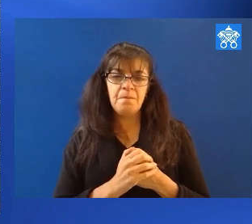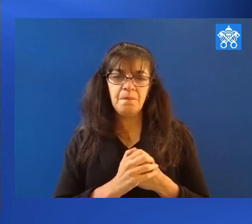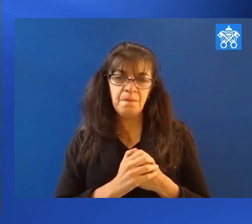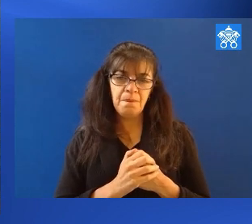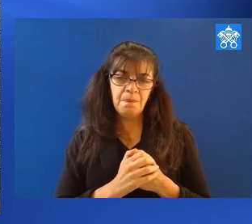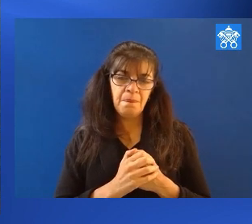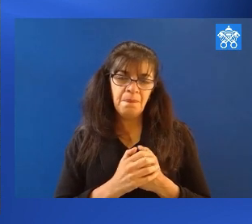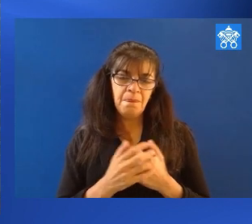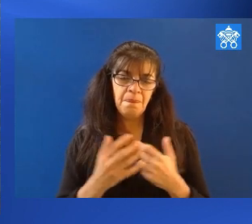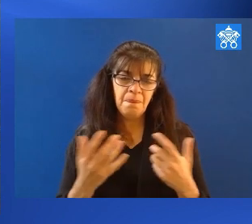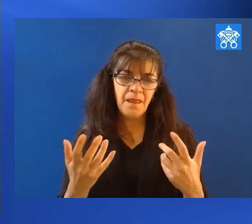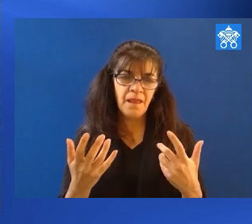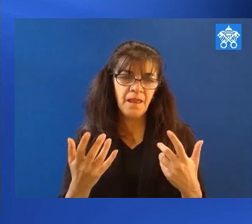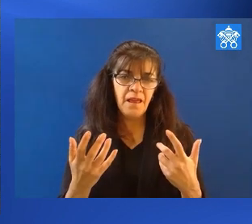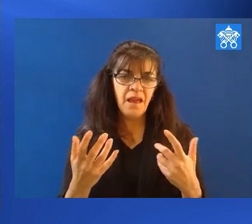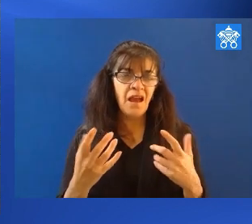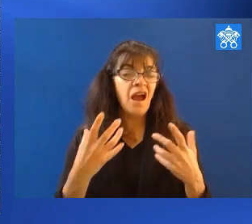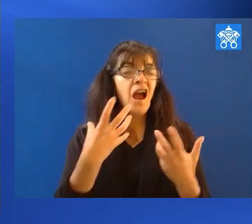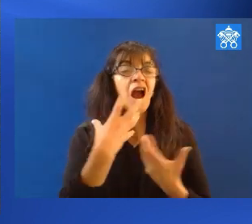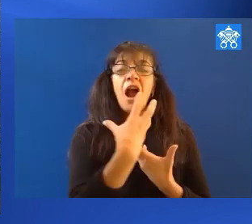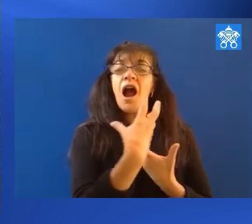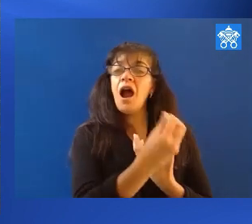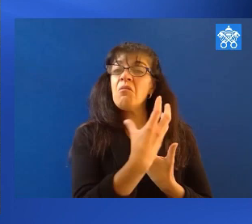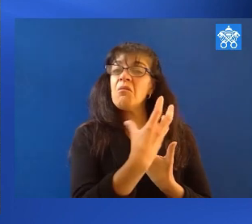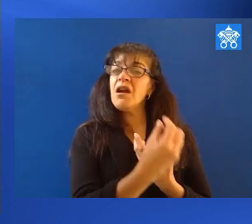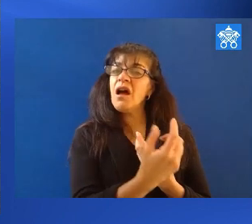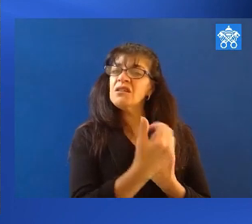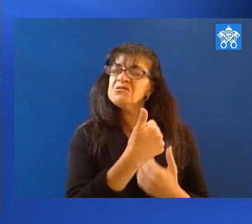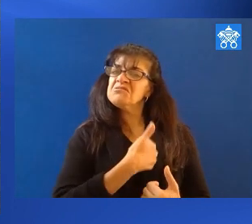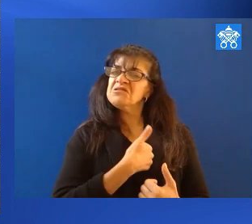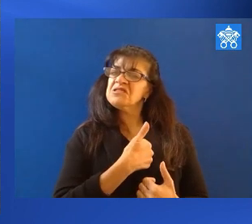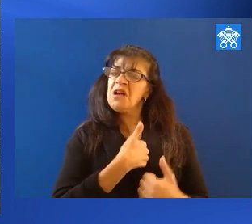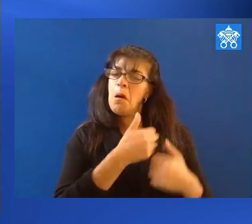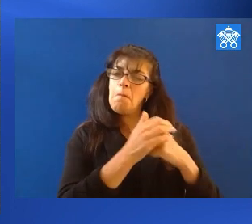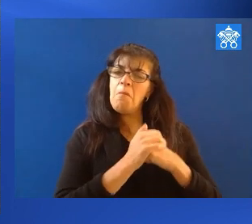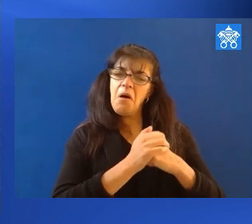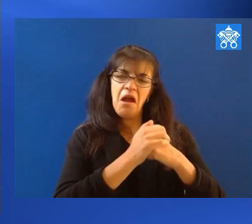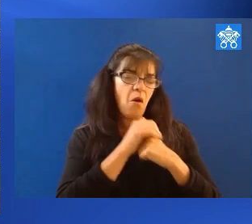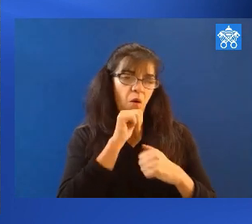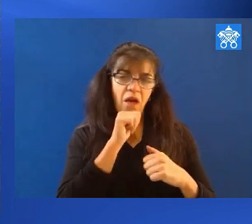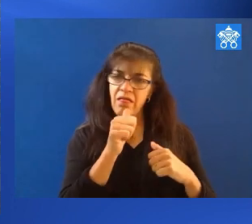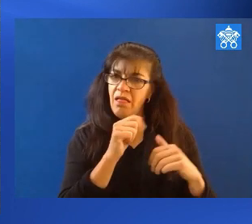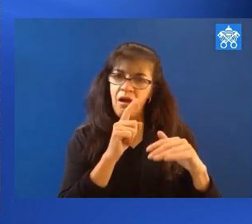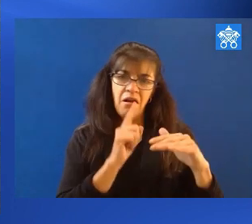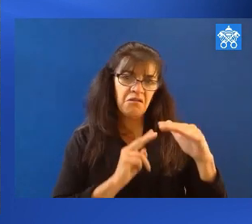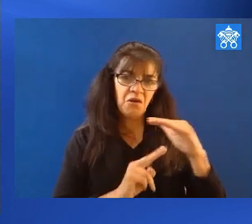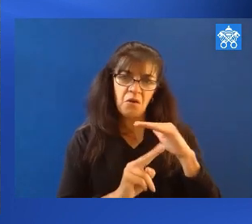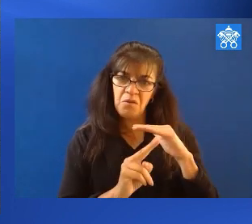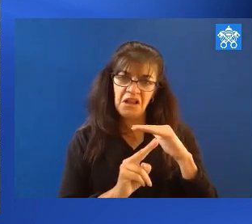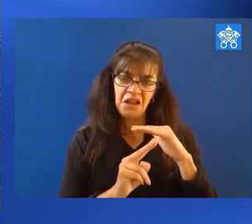It is a coming out which comes to oneself. It's prayer without humility.